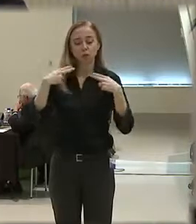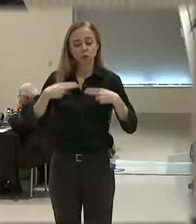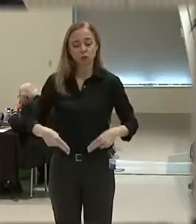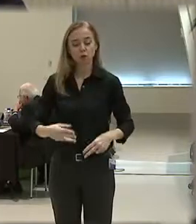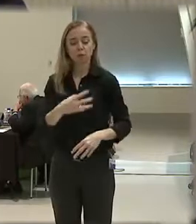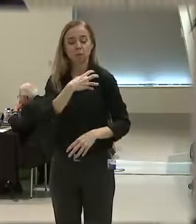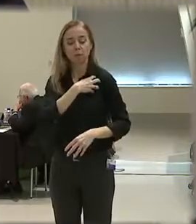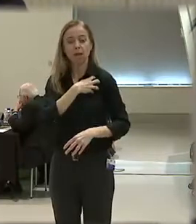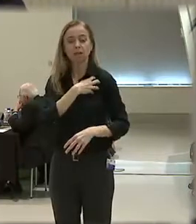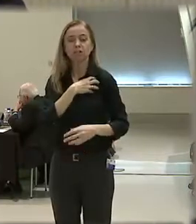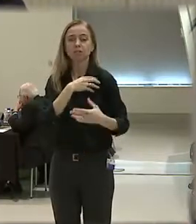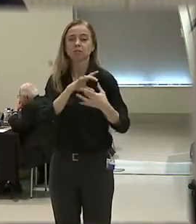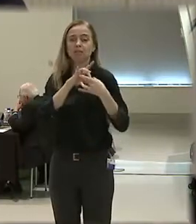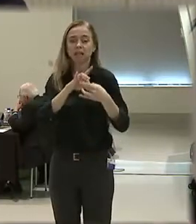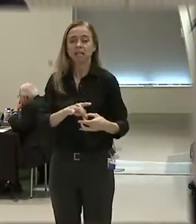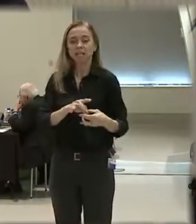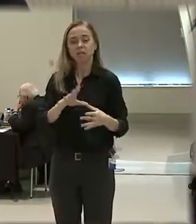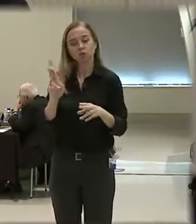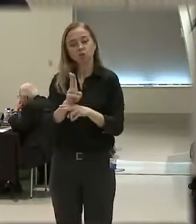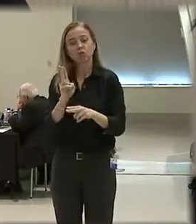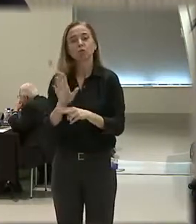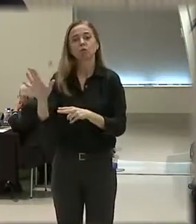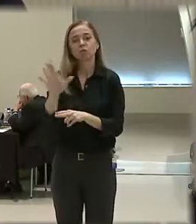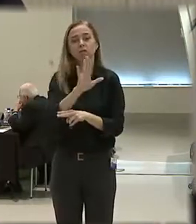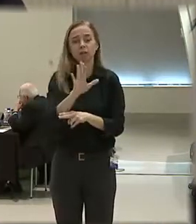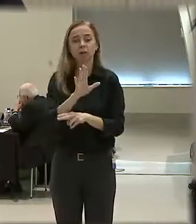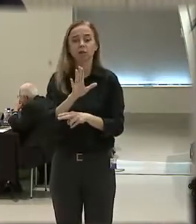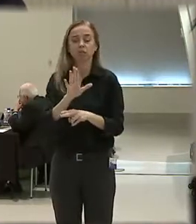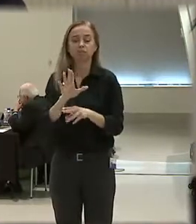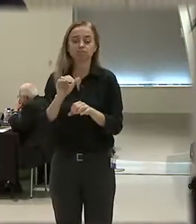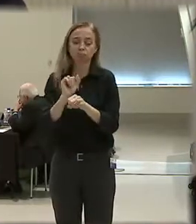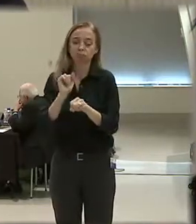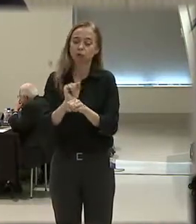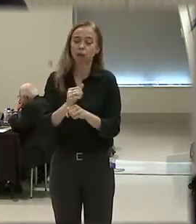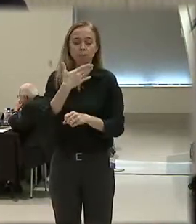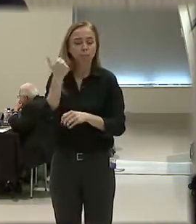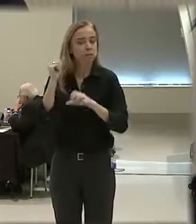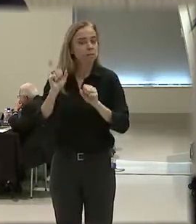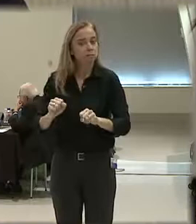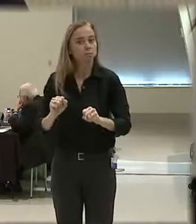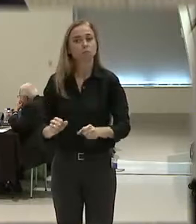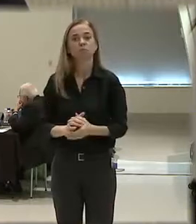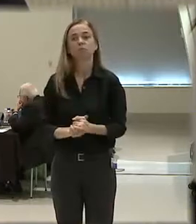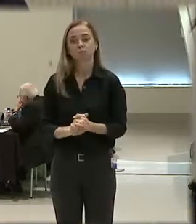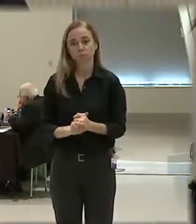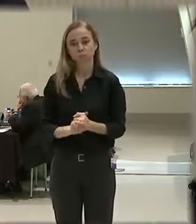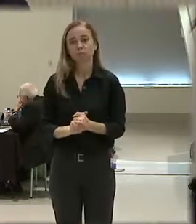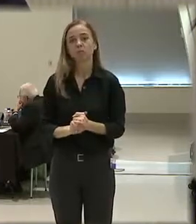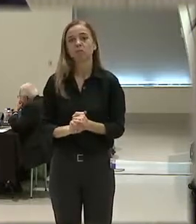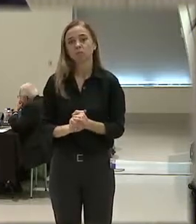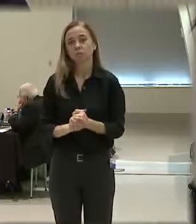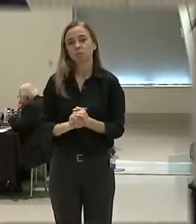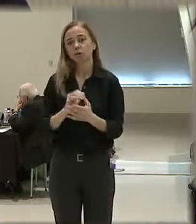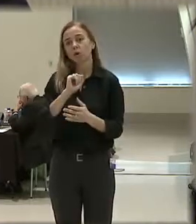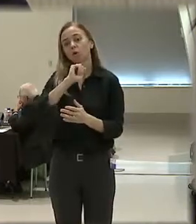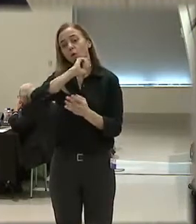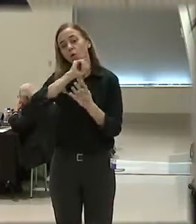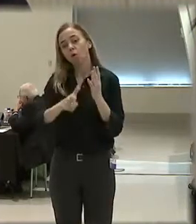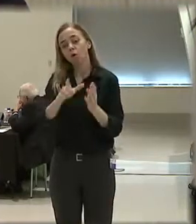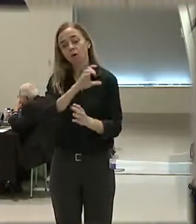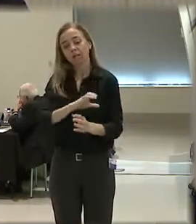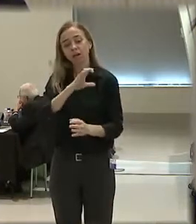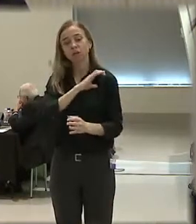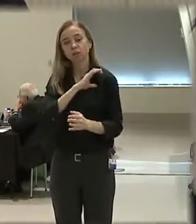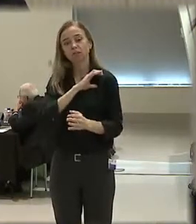badge, and the gun, they are empowered to exercise their police powers in the course of performing their sworn duty. Of all the characteristics we look for in officers,